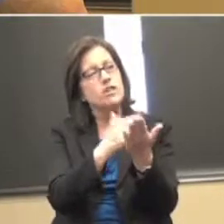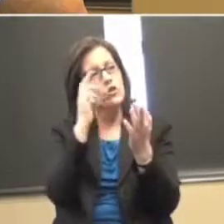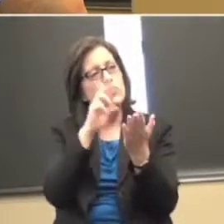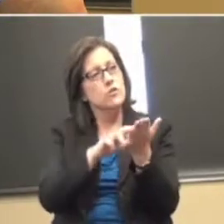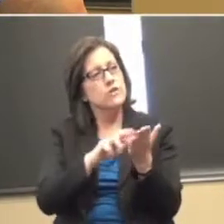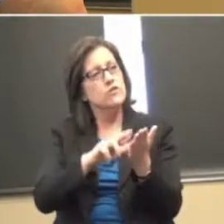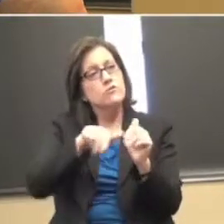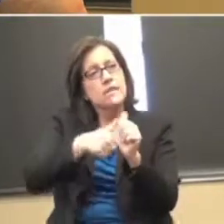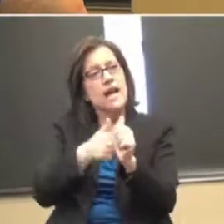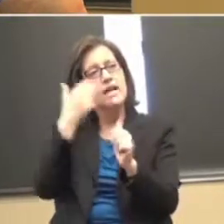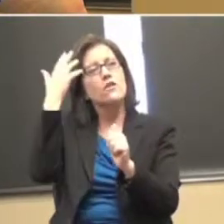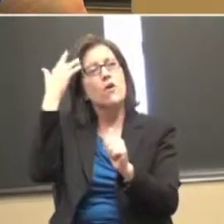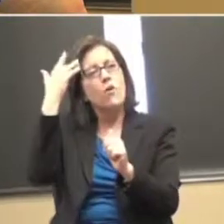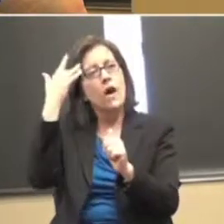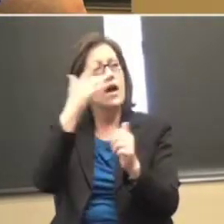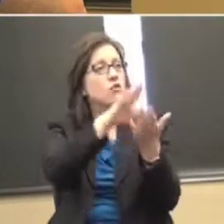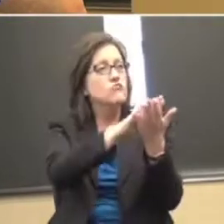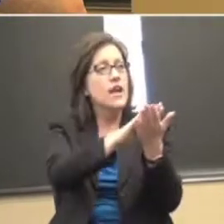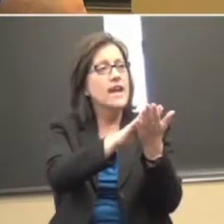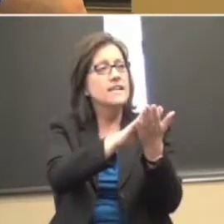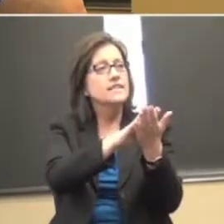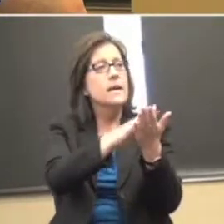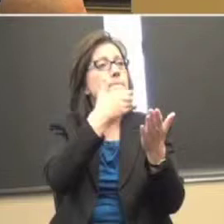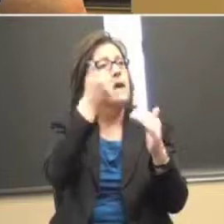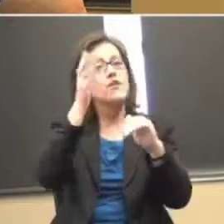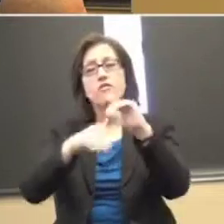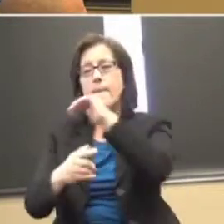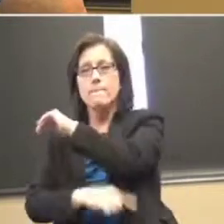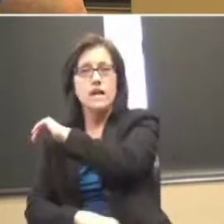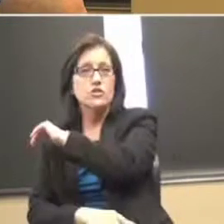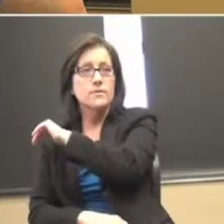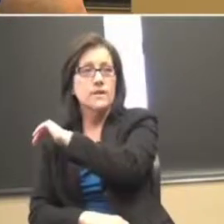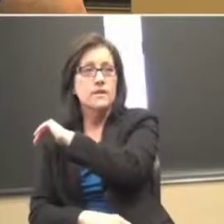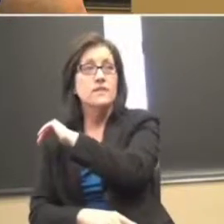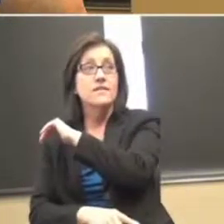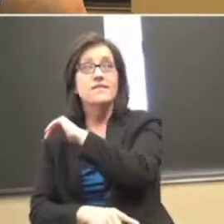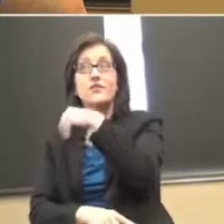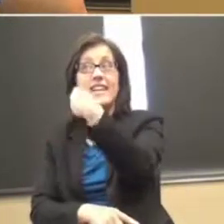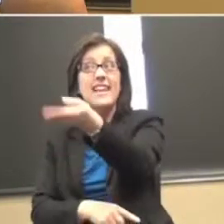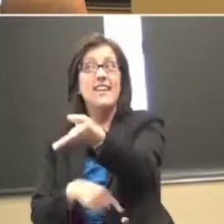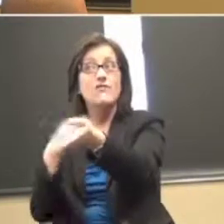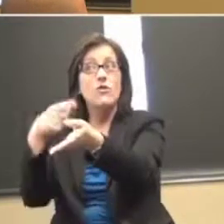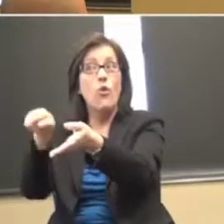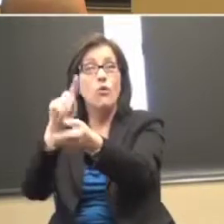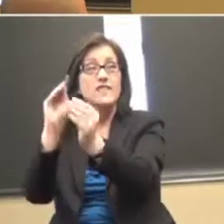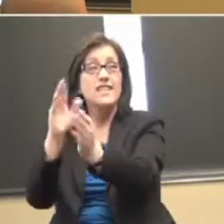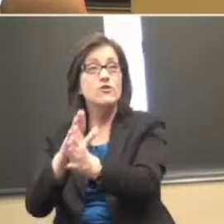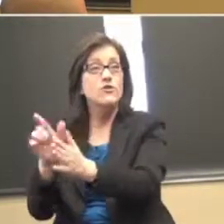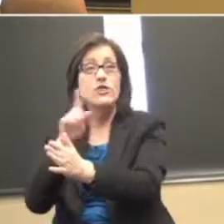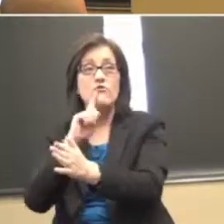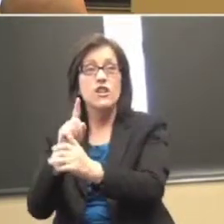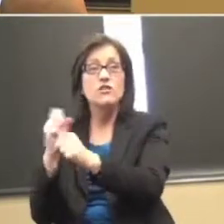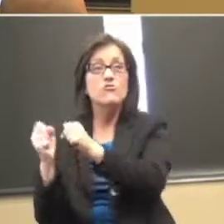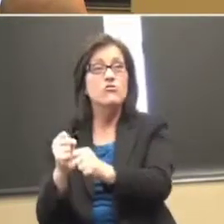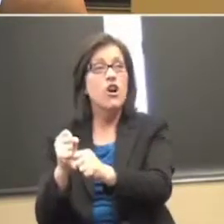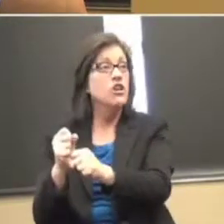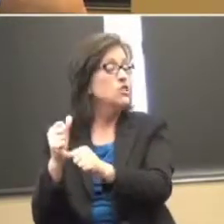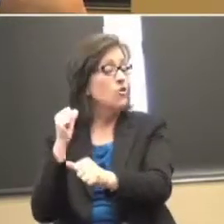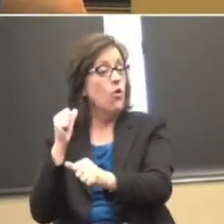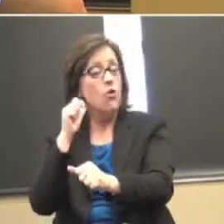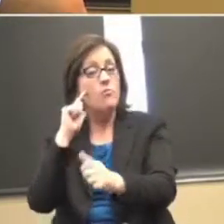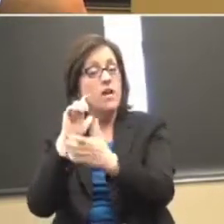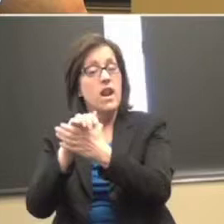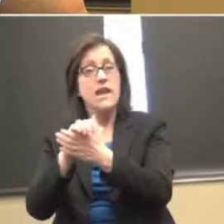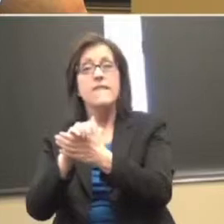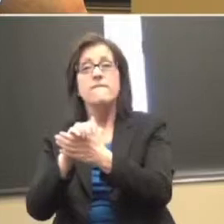why praise is better than punishment? So, for those teachers who really strongly still do not believe the fact